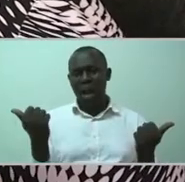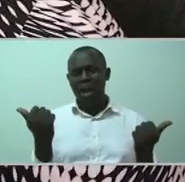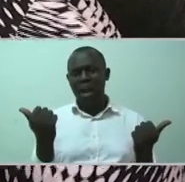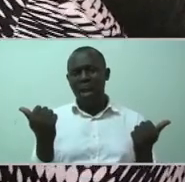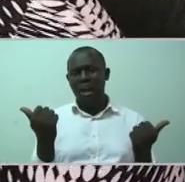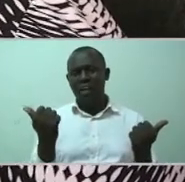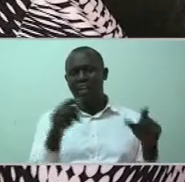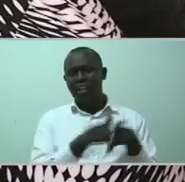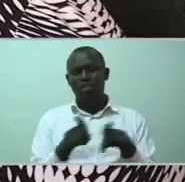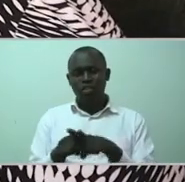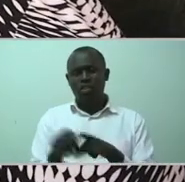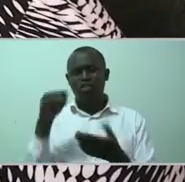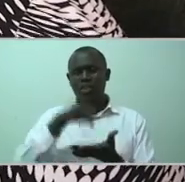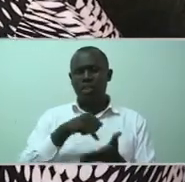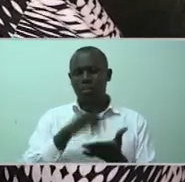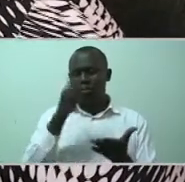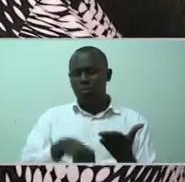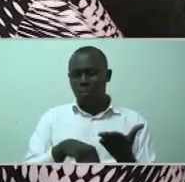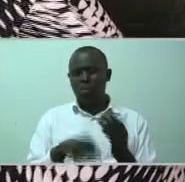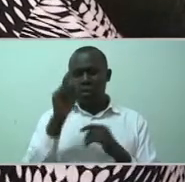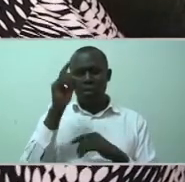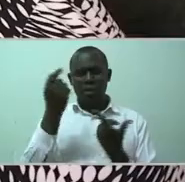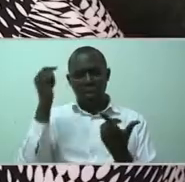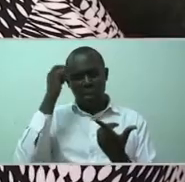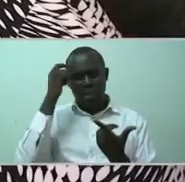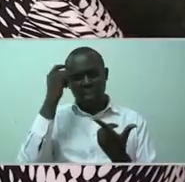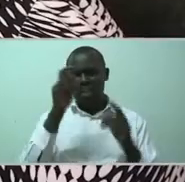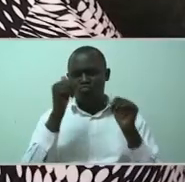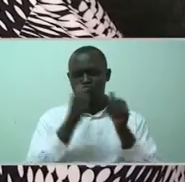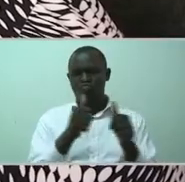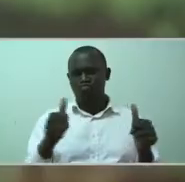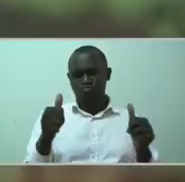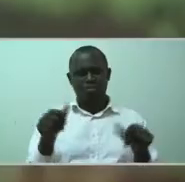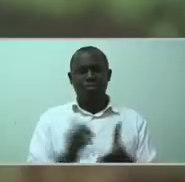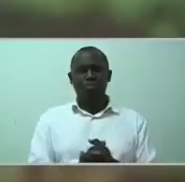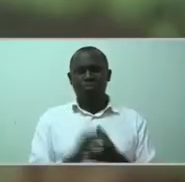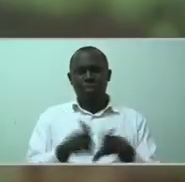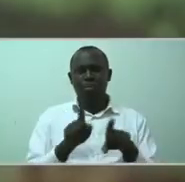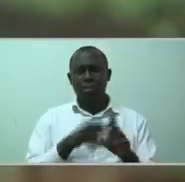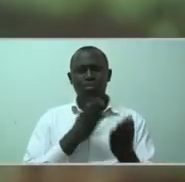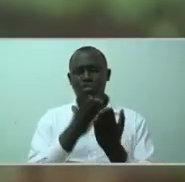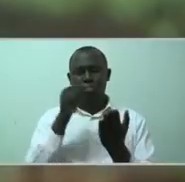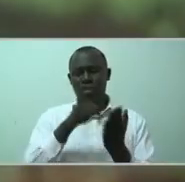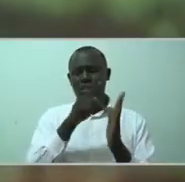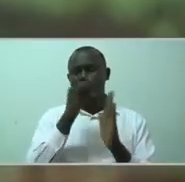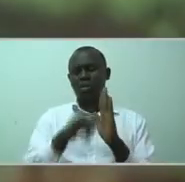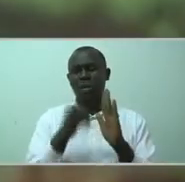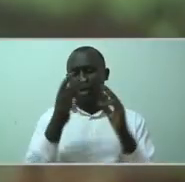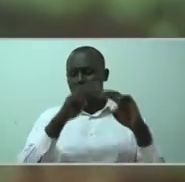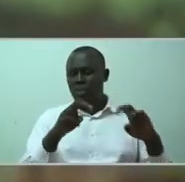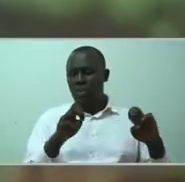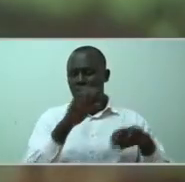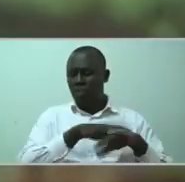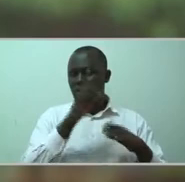It also encompasses being mentally fit and mentally okay. Through the project we are seeking to find